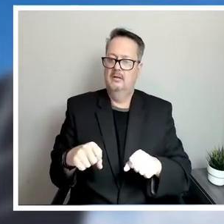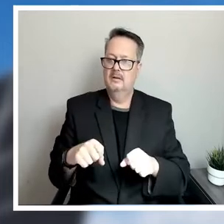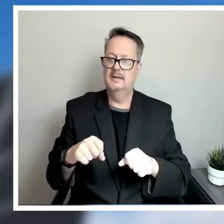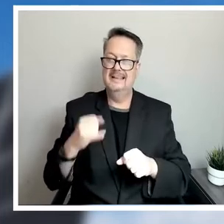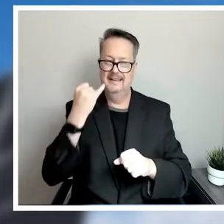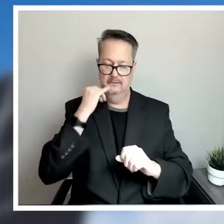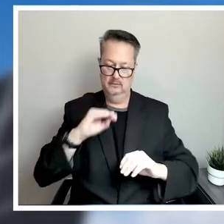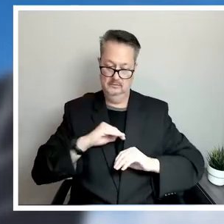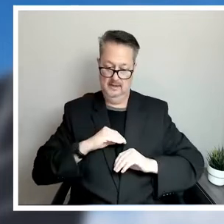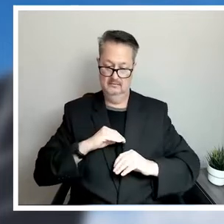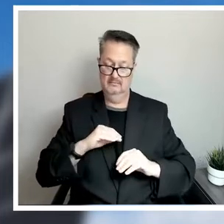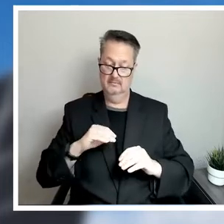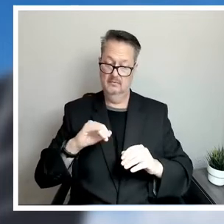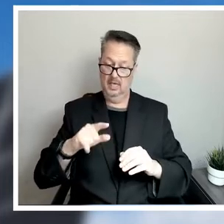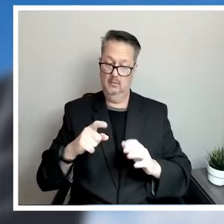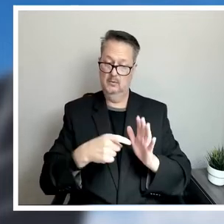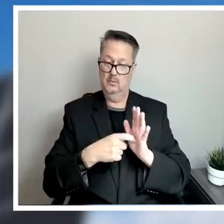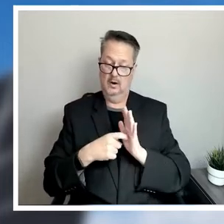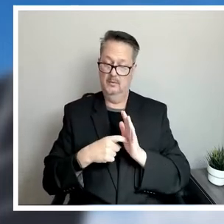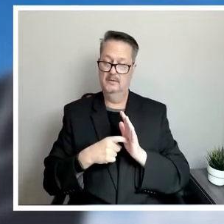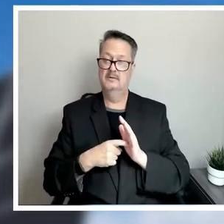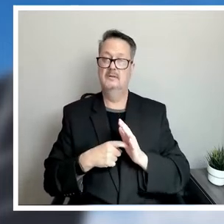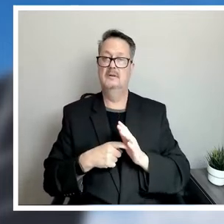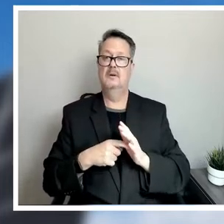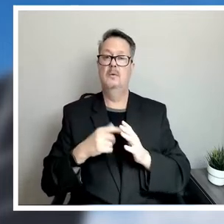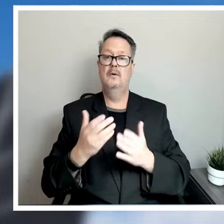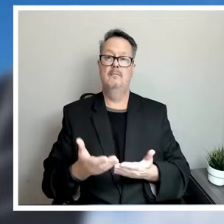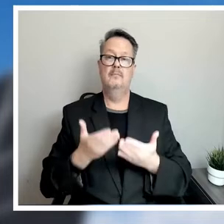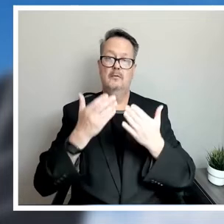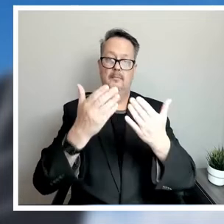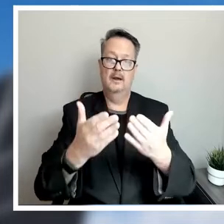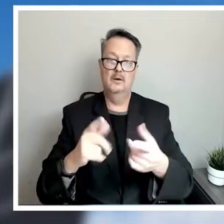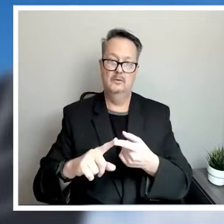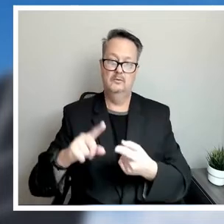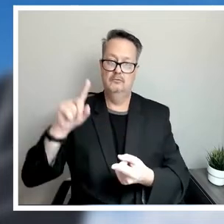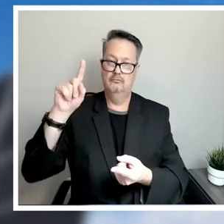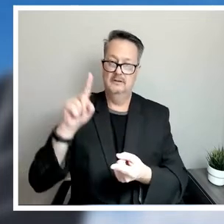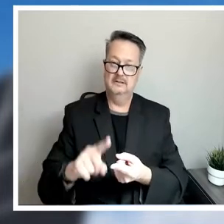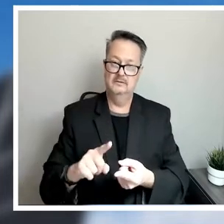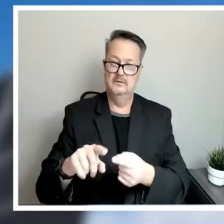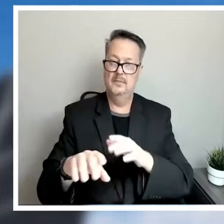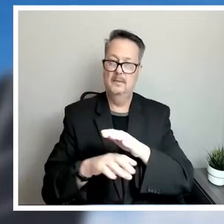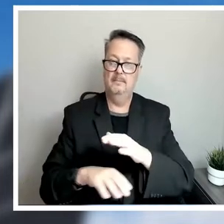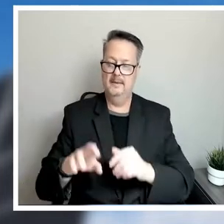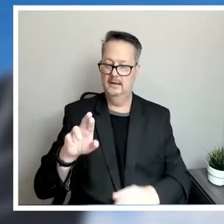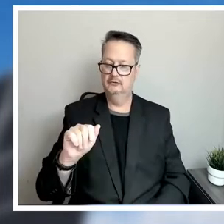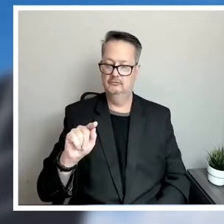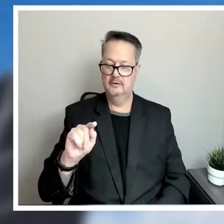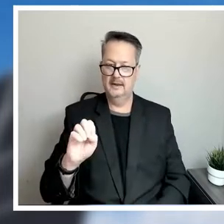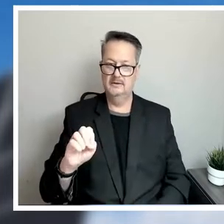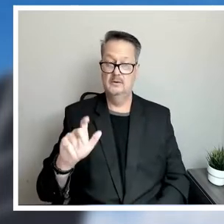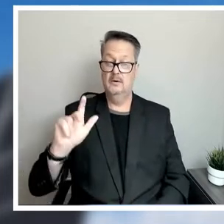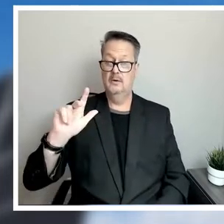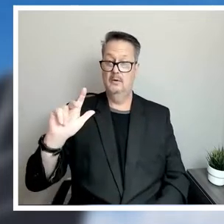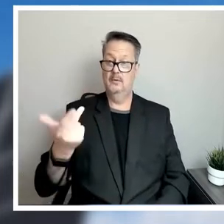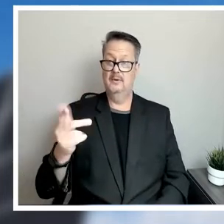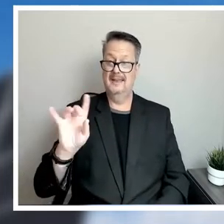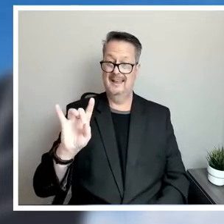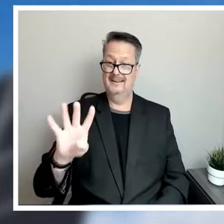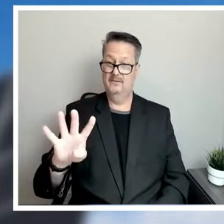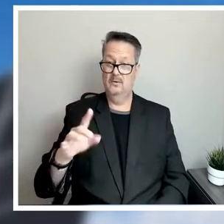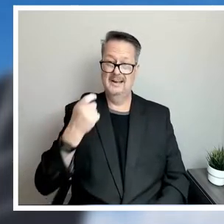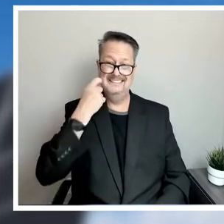requirements. We have proposed to offset the base rate increase component of that for customers. So the $3.84 I mentioned,